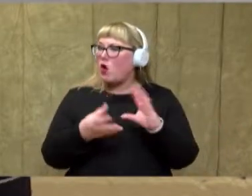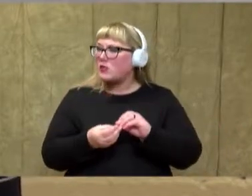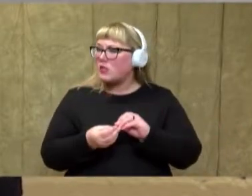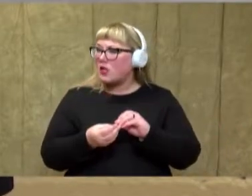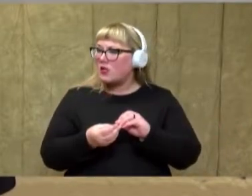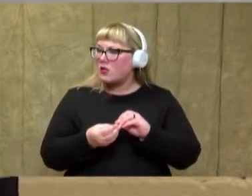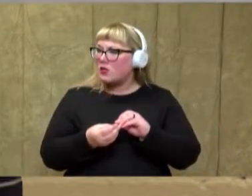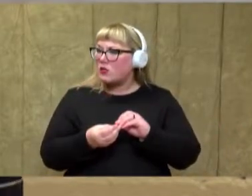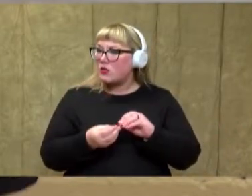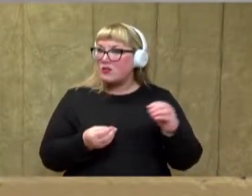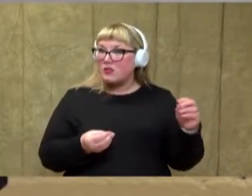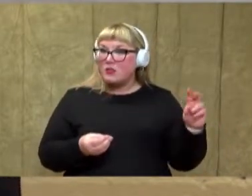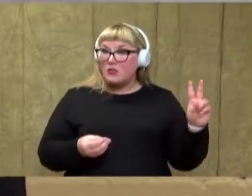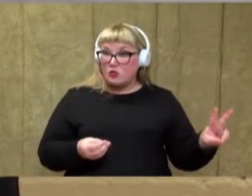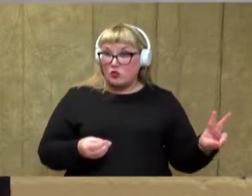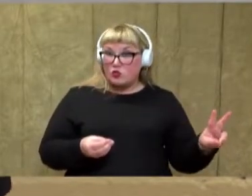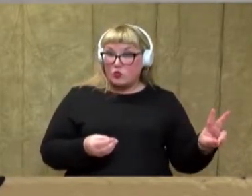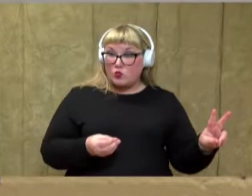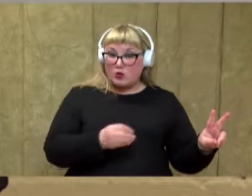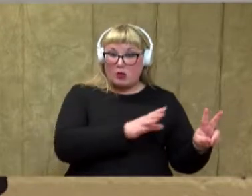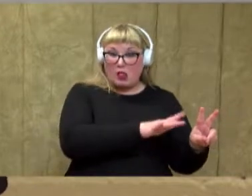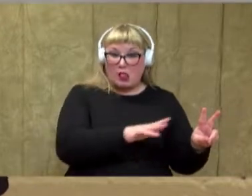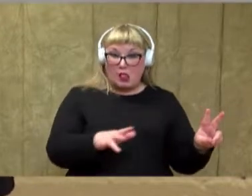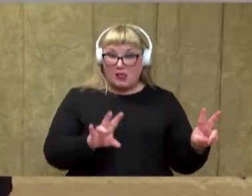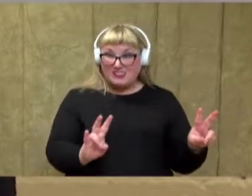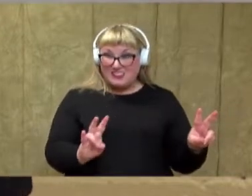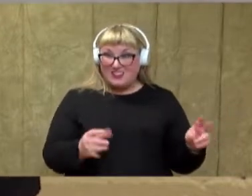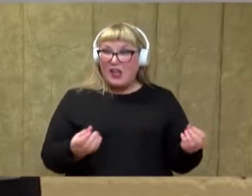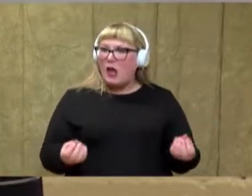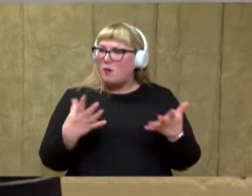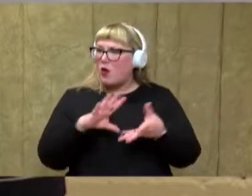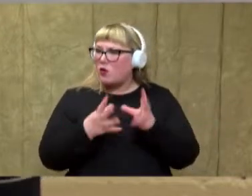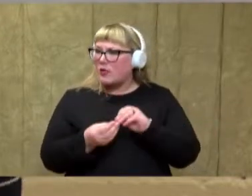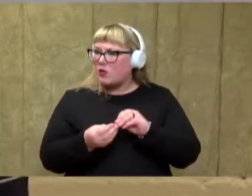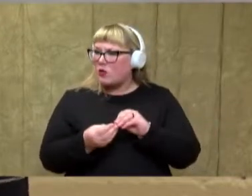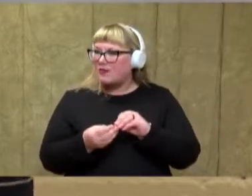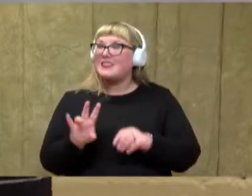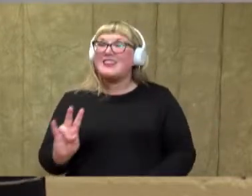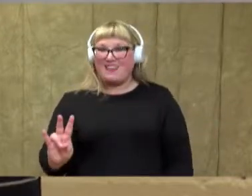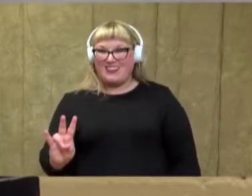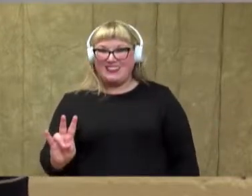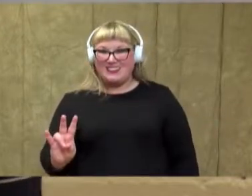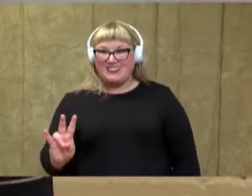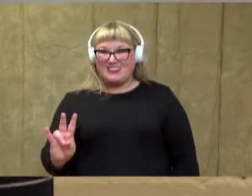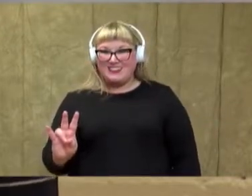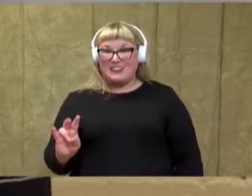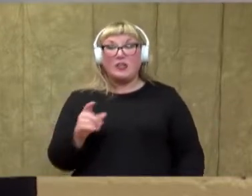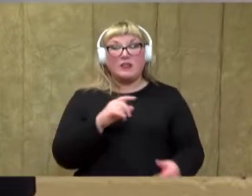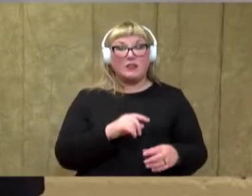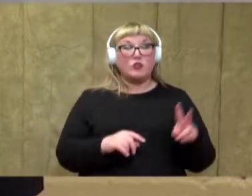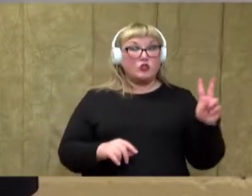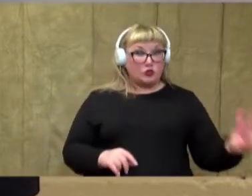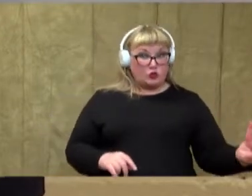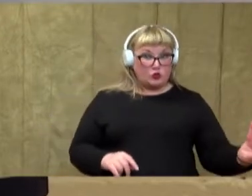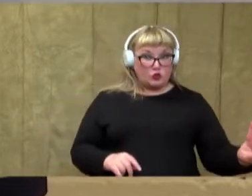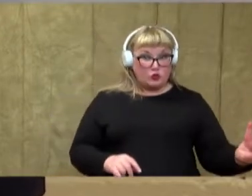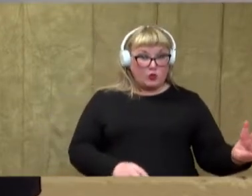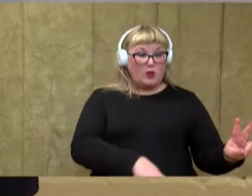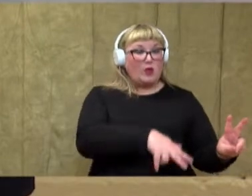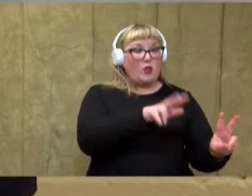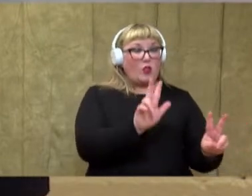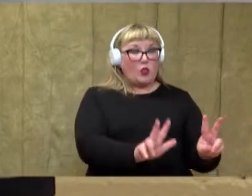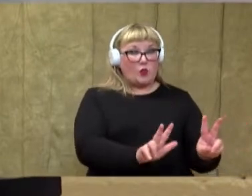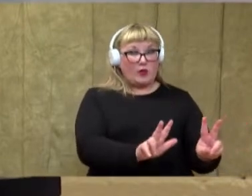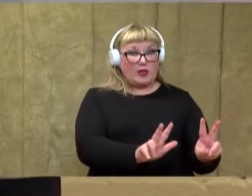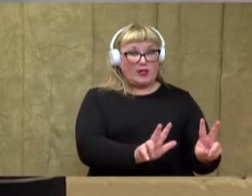we have inside and outside of our beehive? We have seven. Let's check. Two,